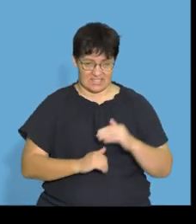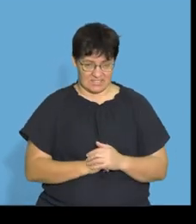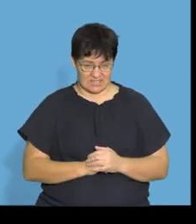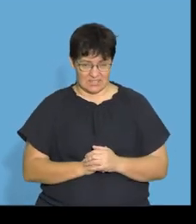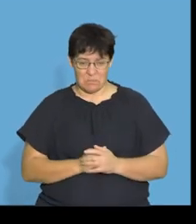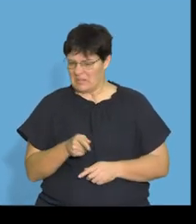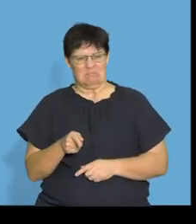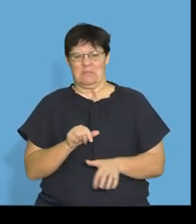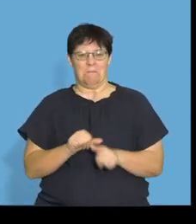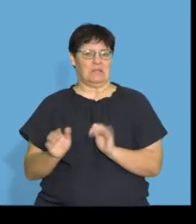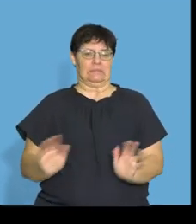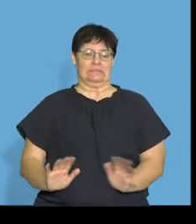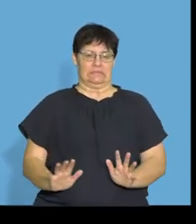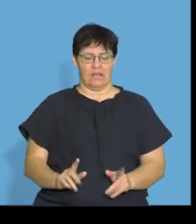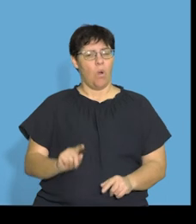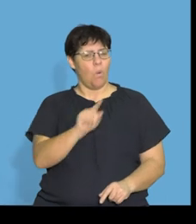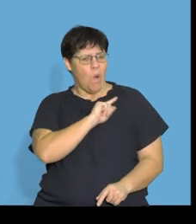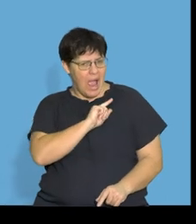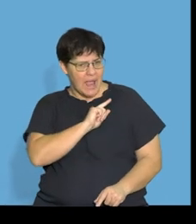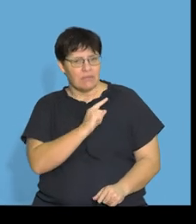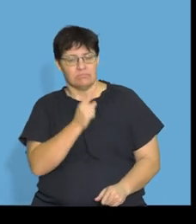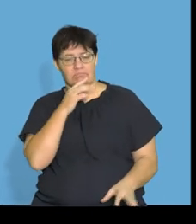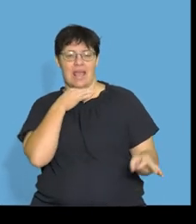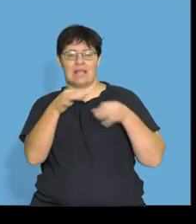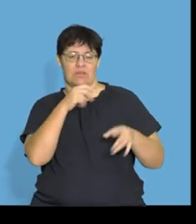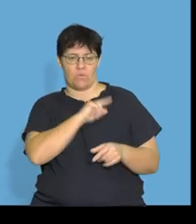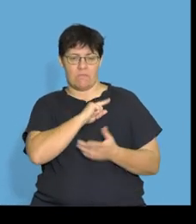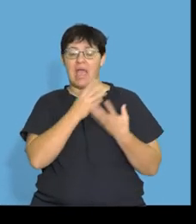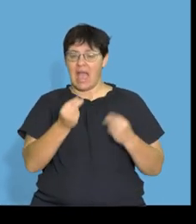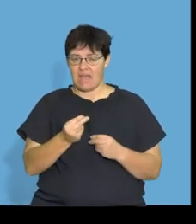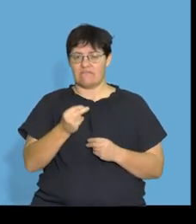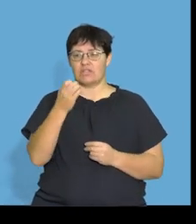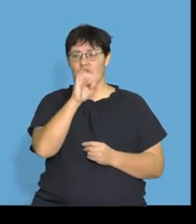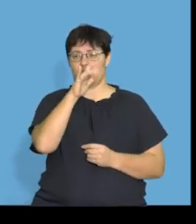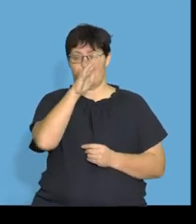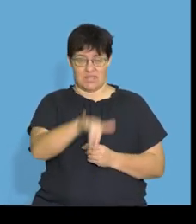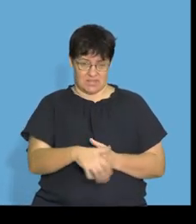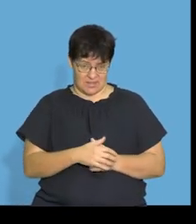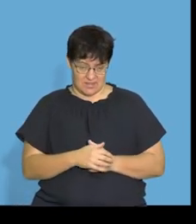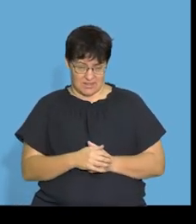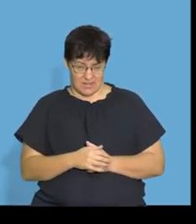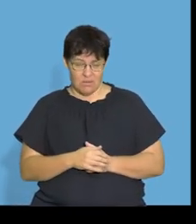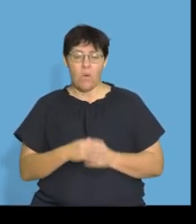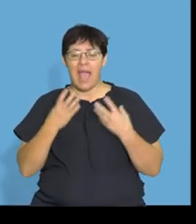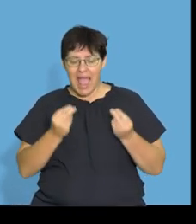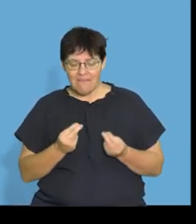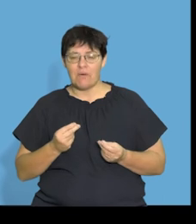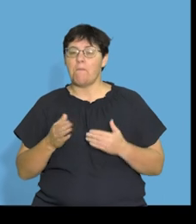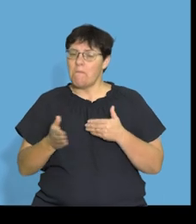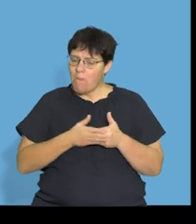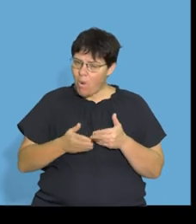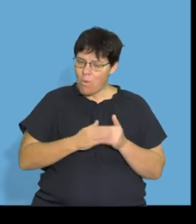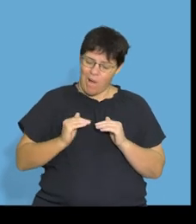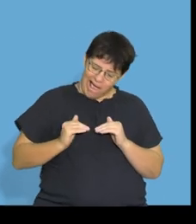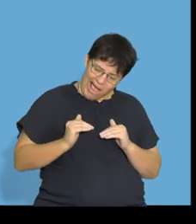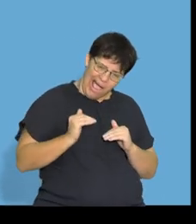shouldn't have, give a reason for your answer. He has got scurvy. So we are looking for something with a high,